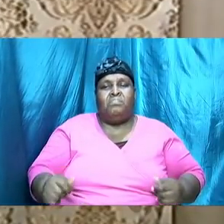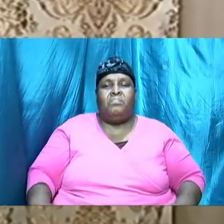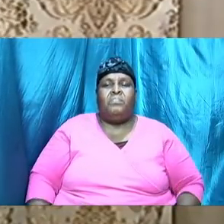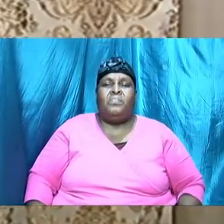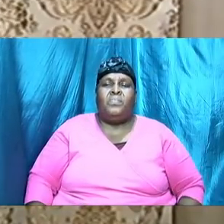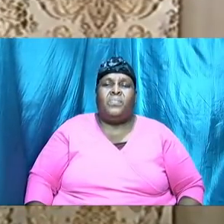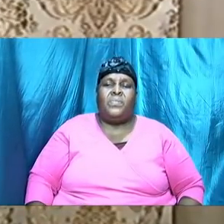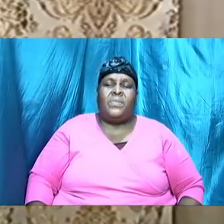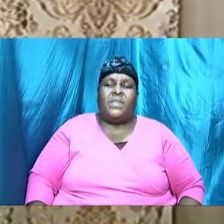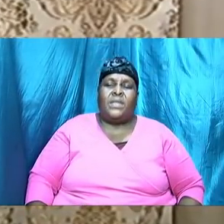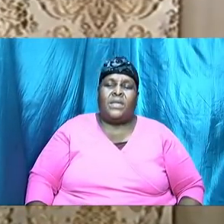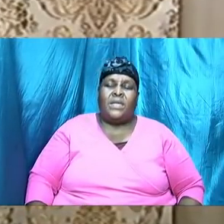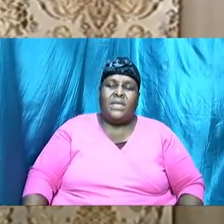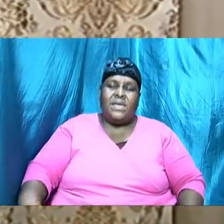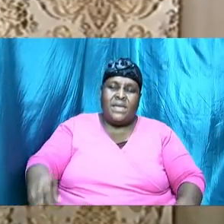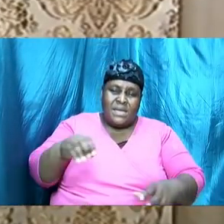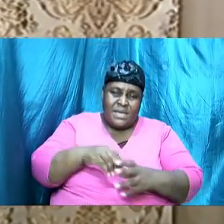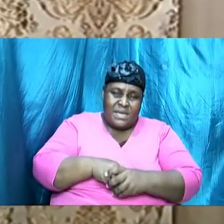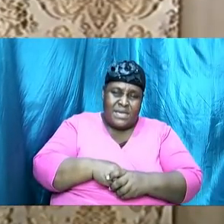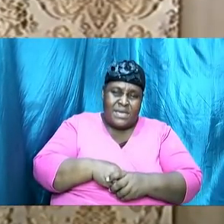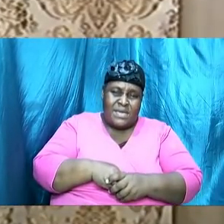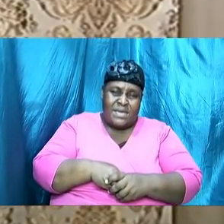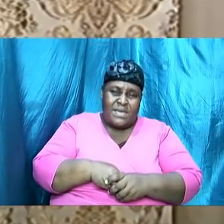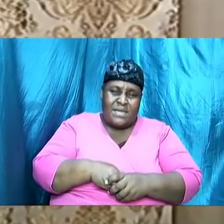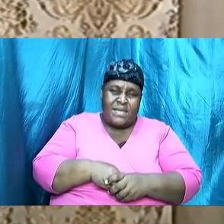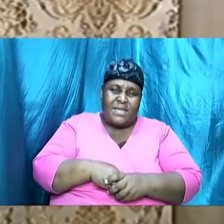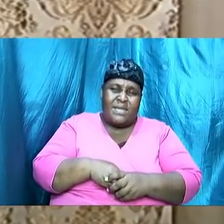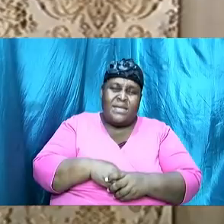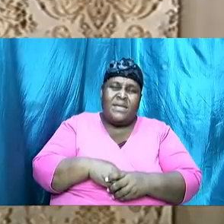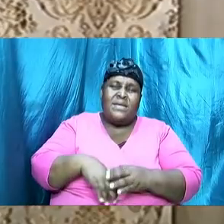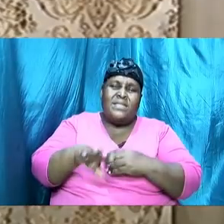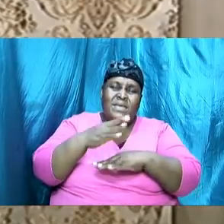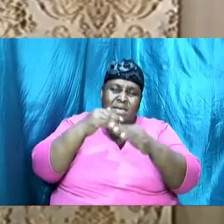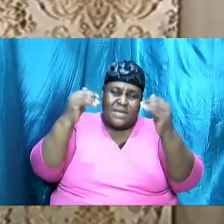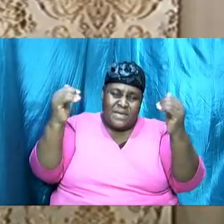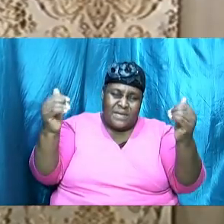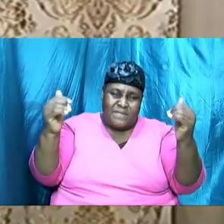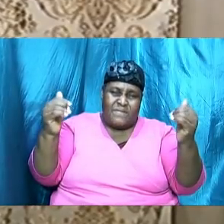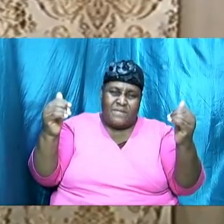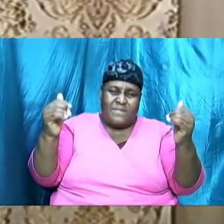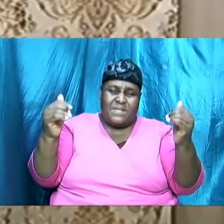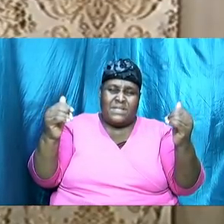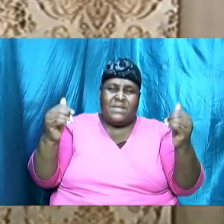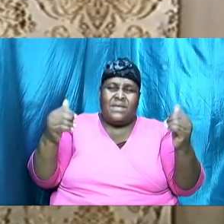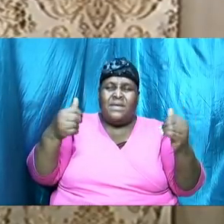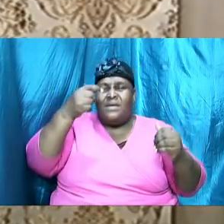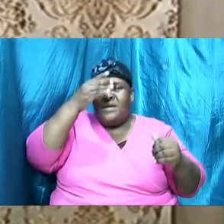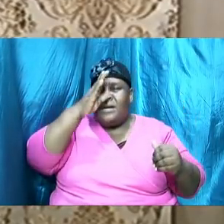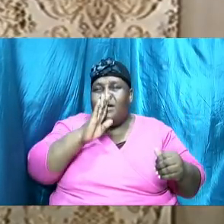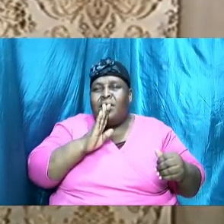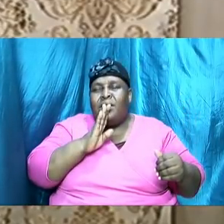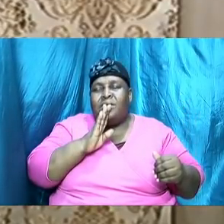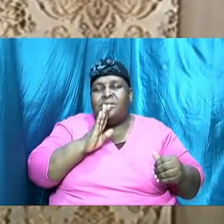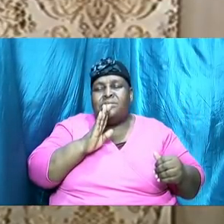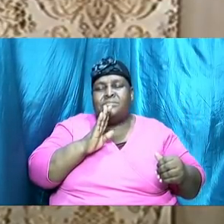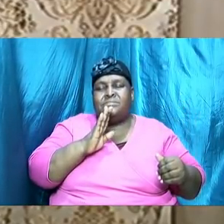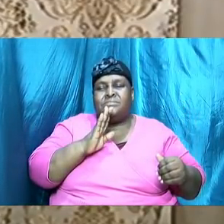celestial sphere up in the heavenlies God almighty